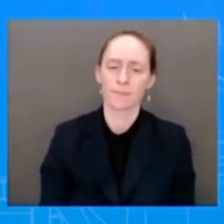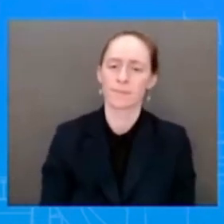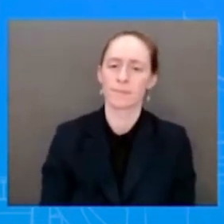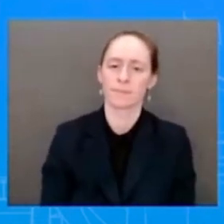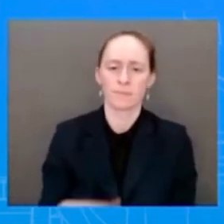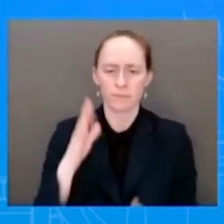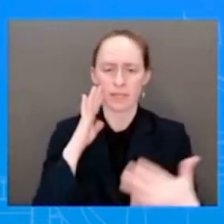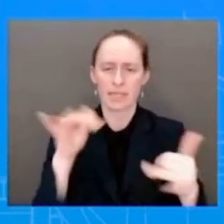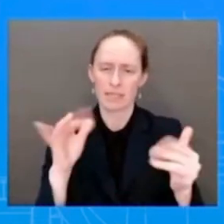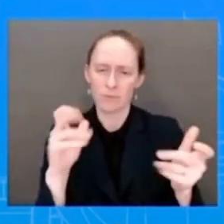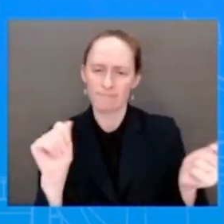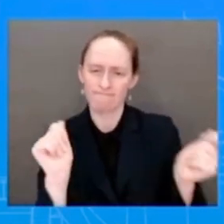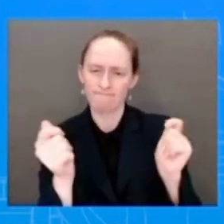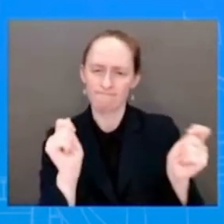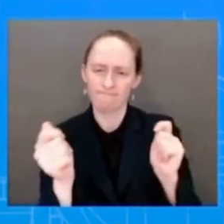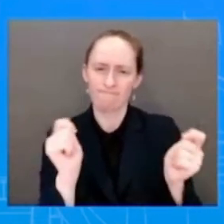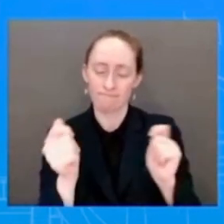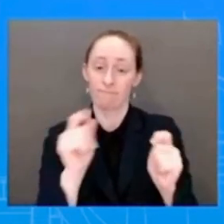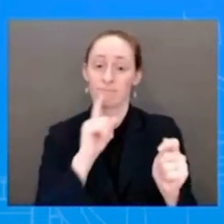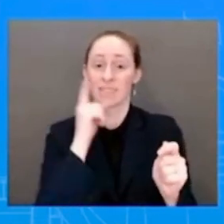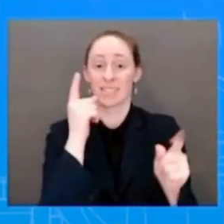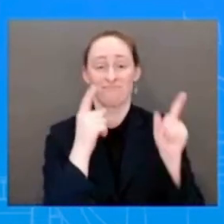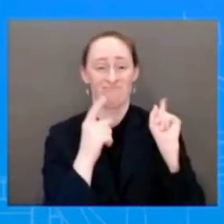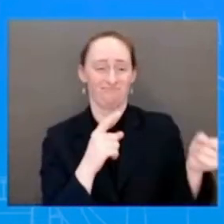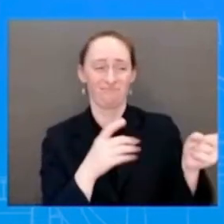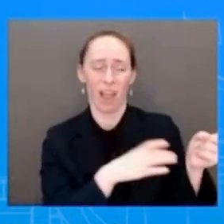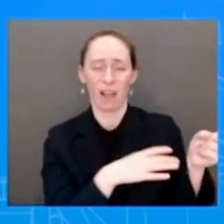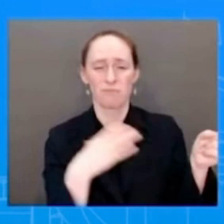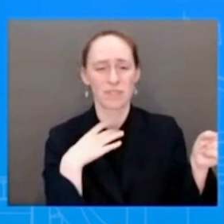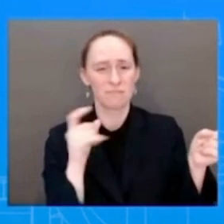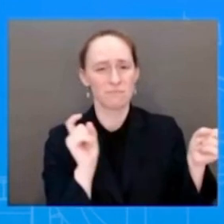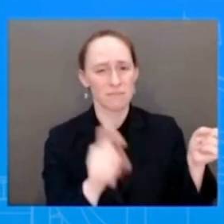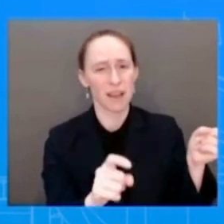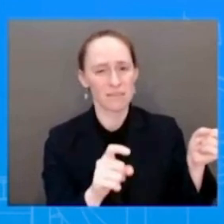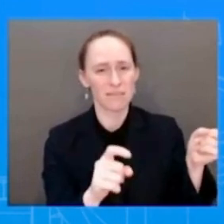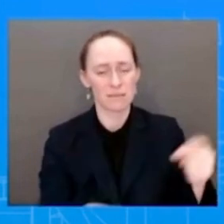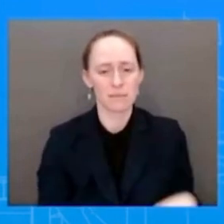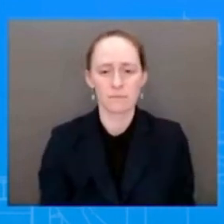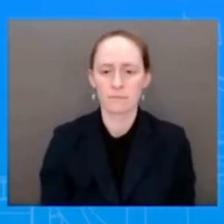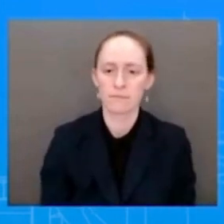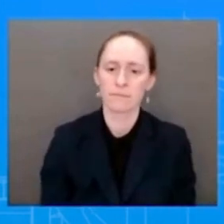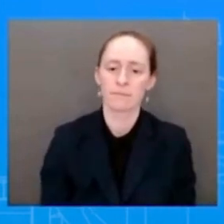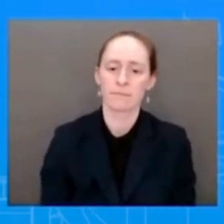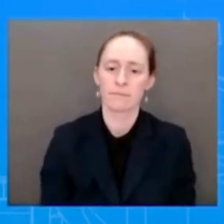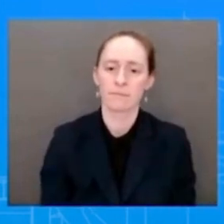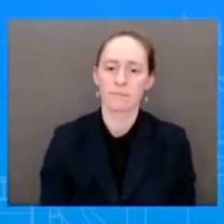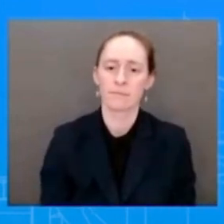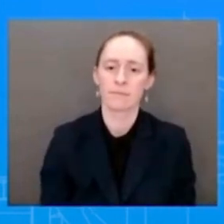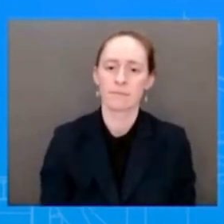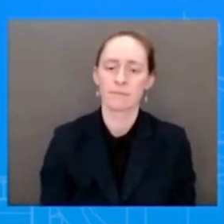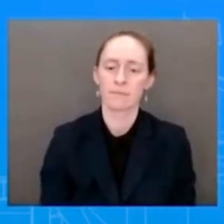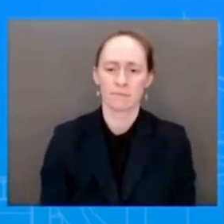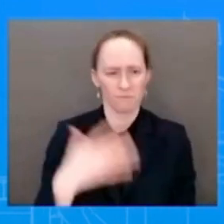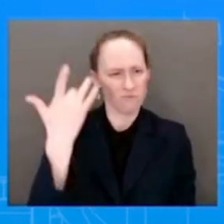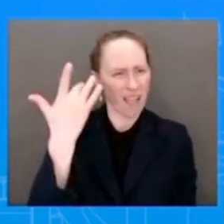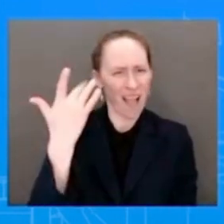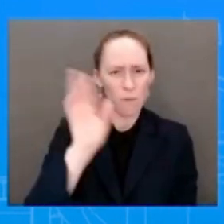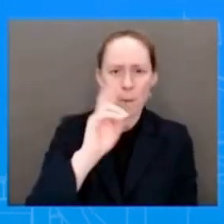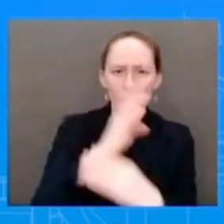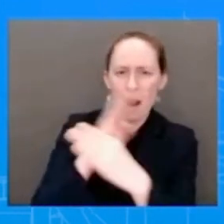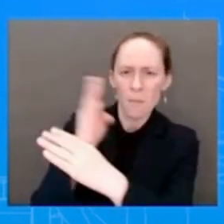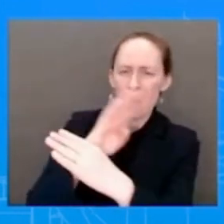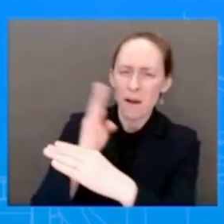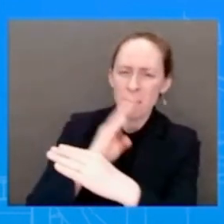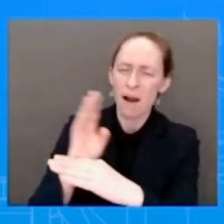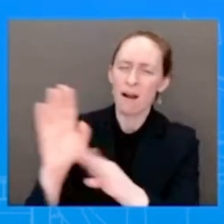It will require Republicans in Congress to stop getting in the way of ensuring our justice system lives up to its name.